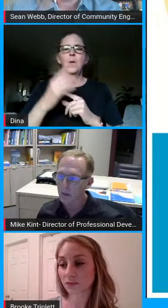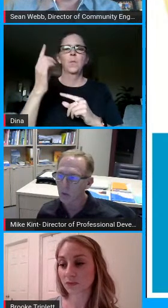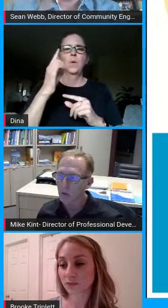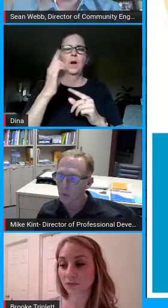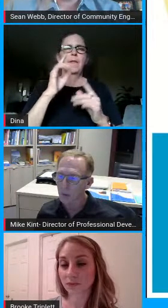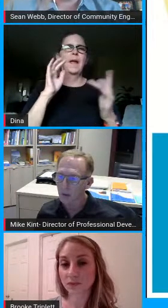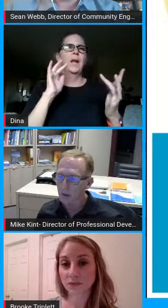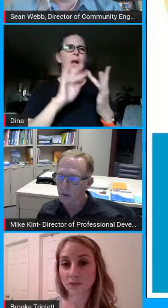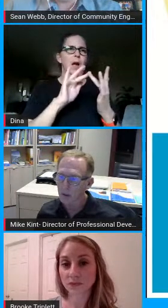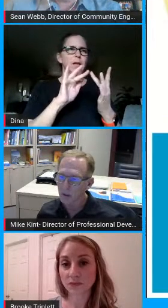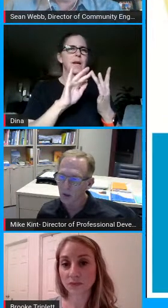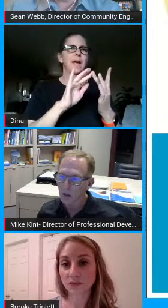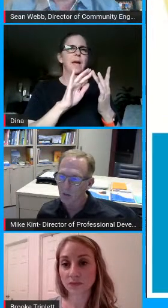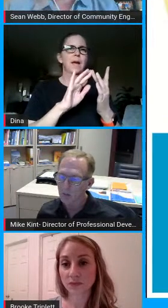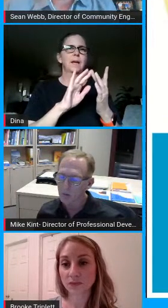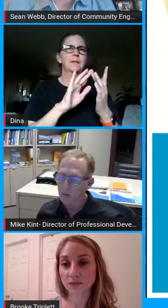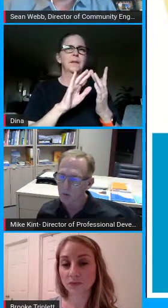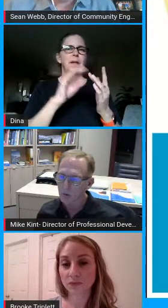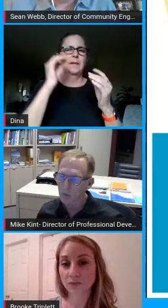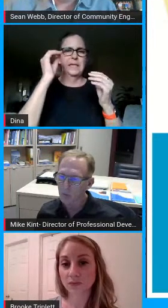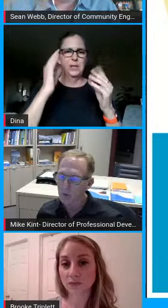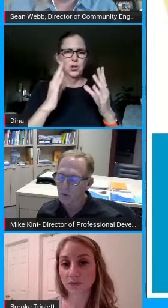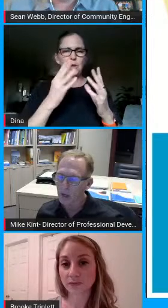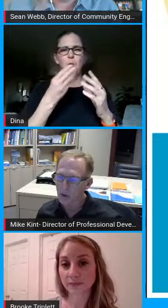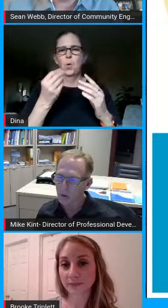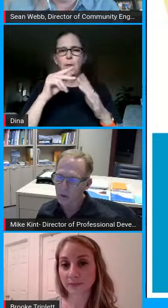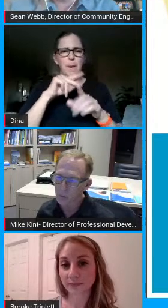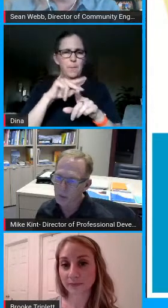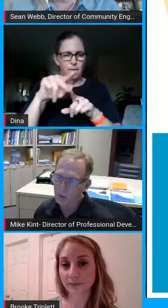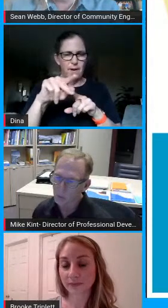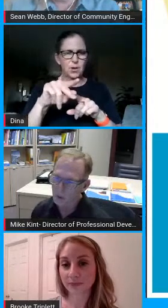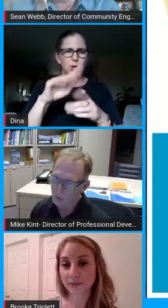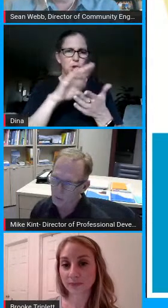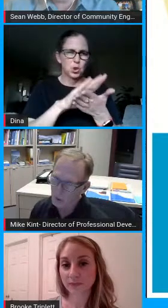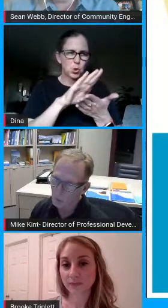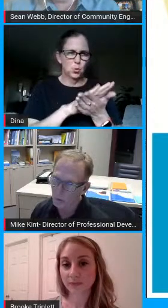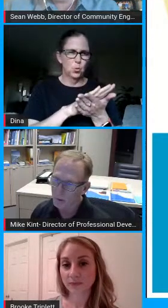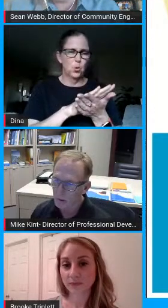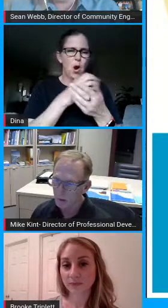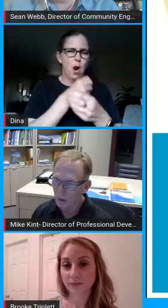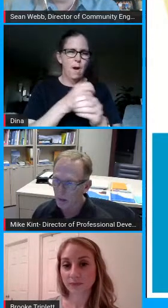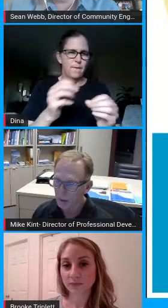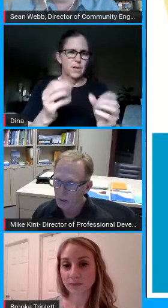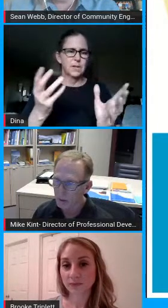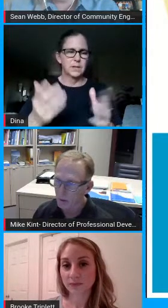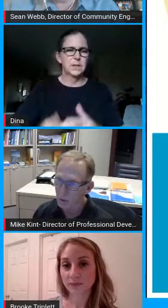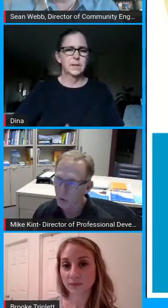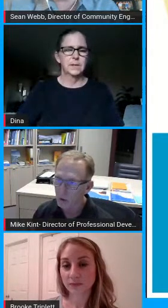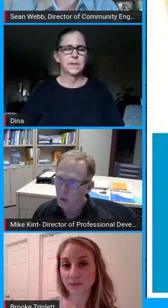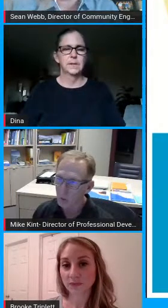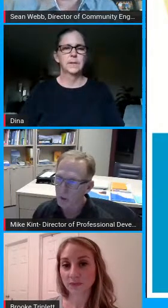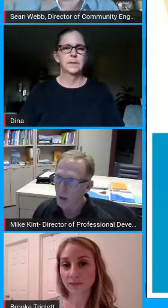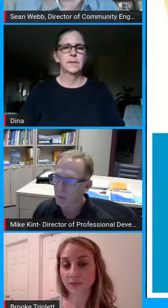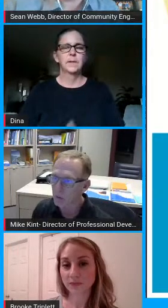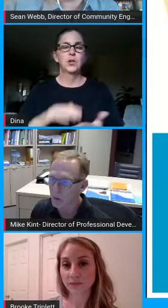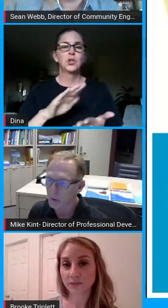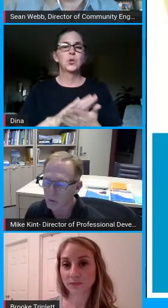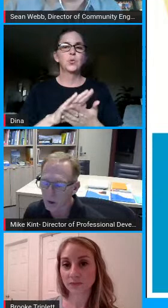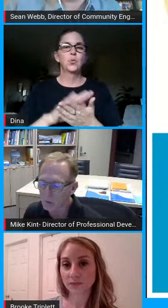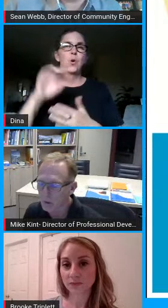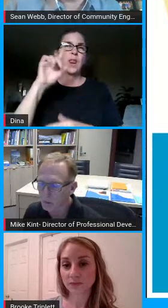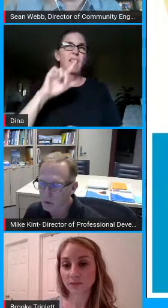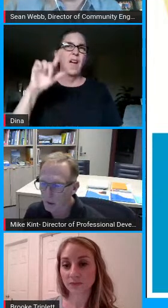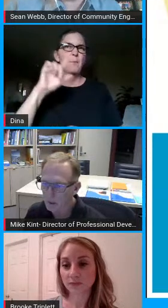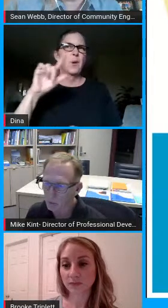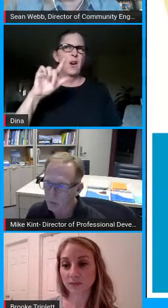and then they will typically uh it's actually the media specialist and the librarian that are handling those but i would say